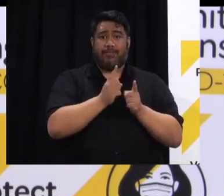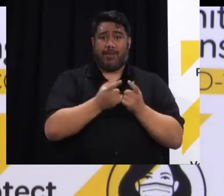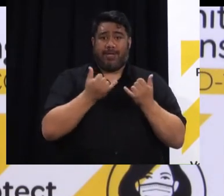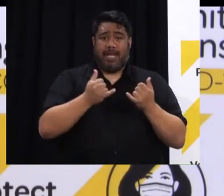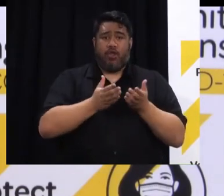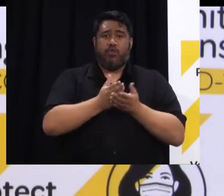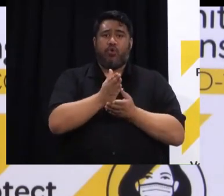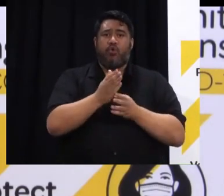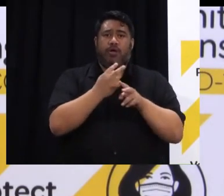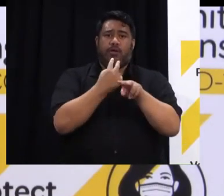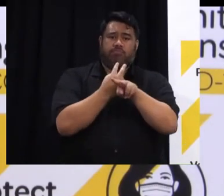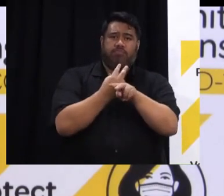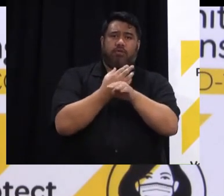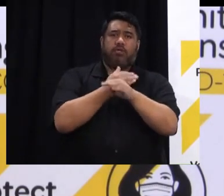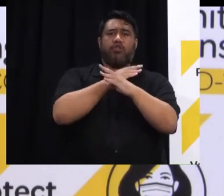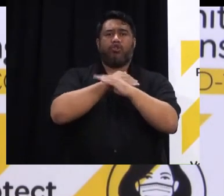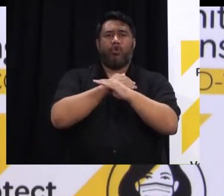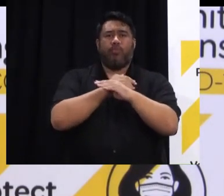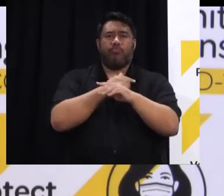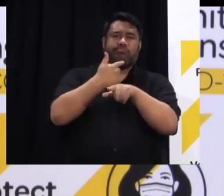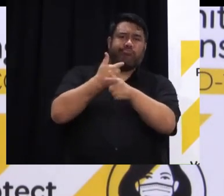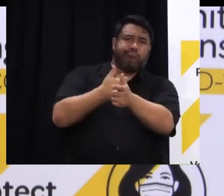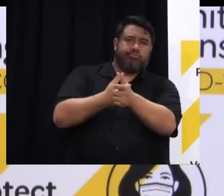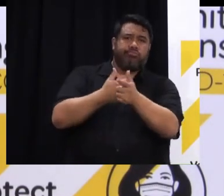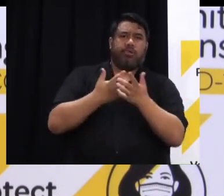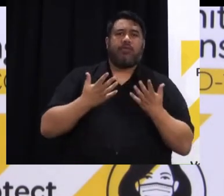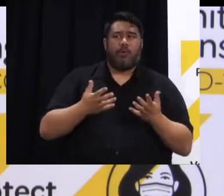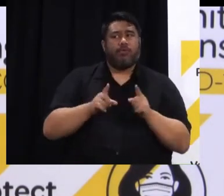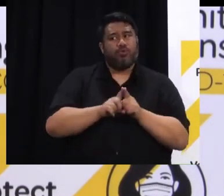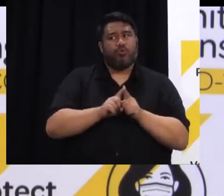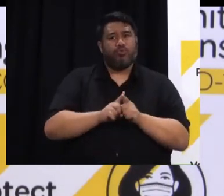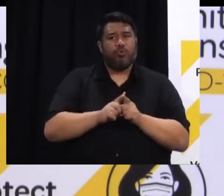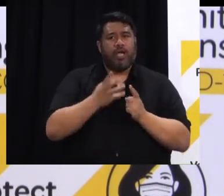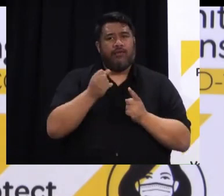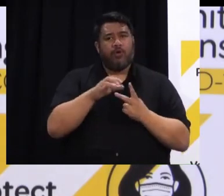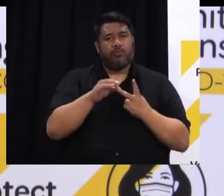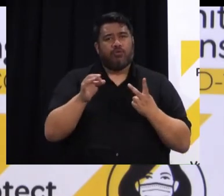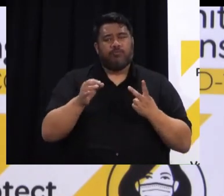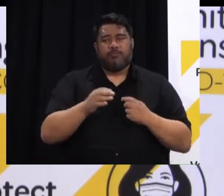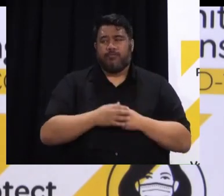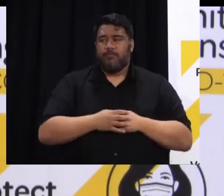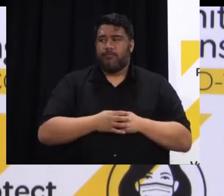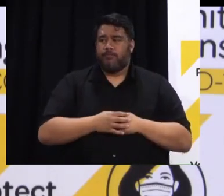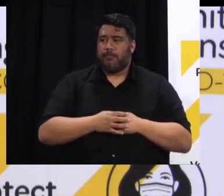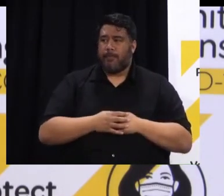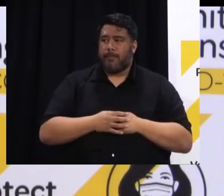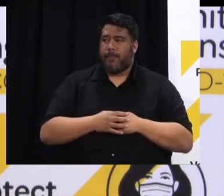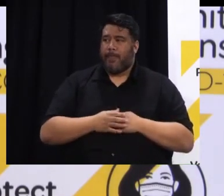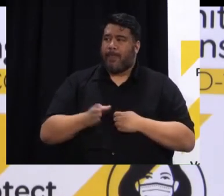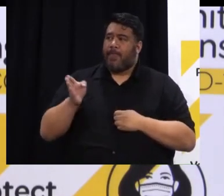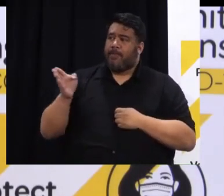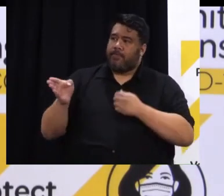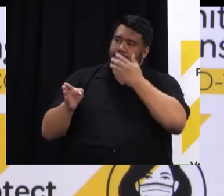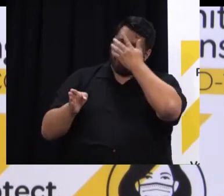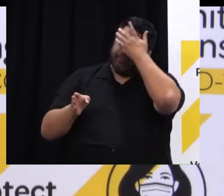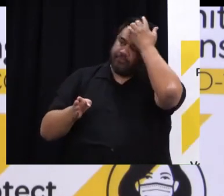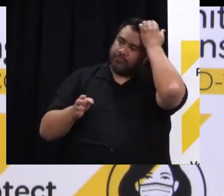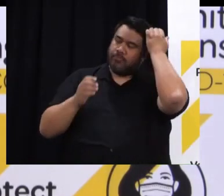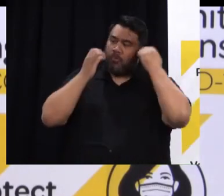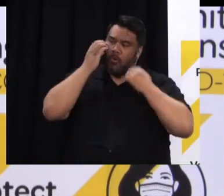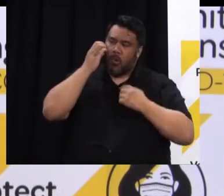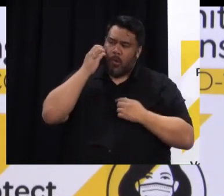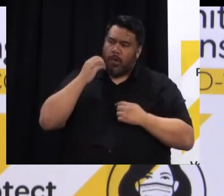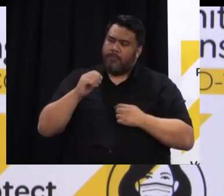as well at the moment just to look if I may I have in front of me now the additional explanation on the question that